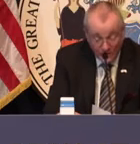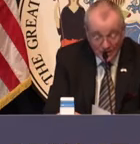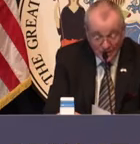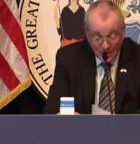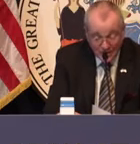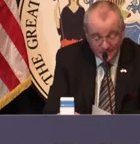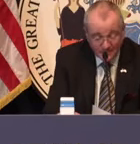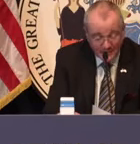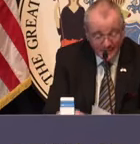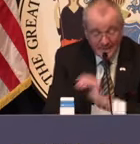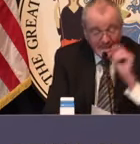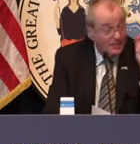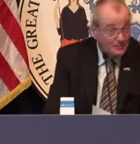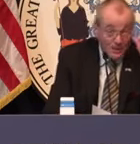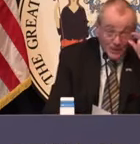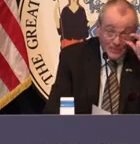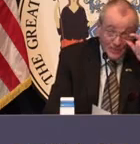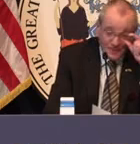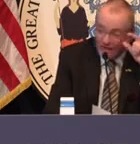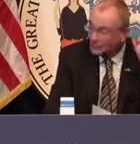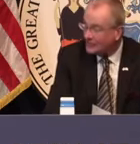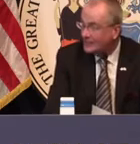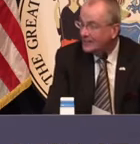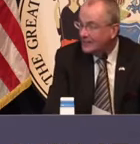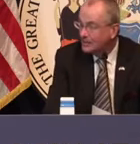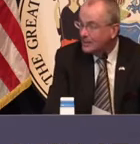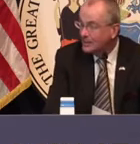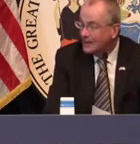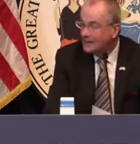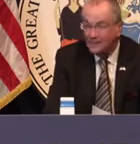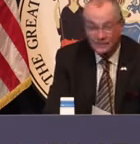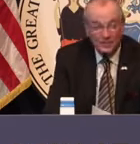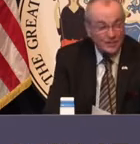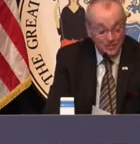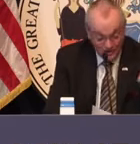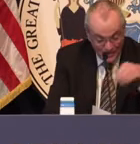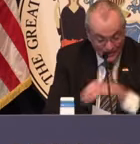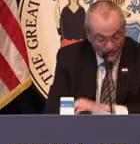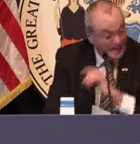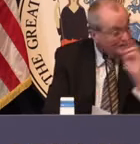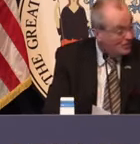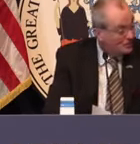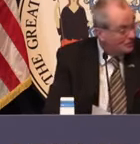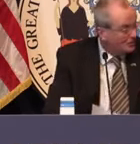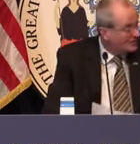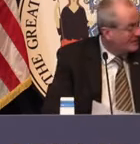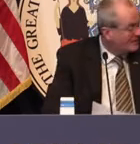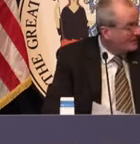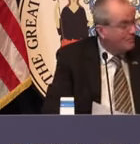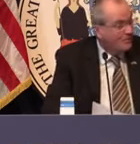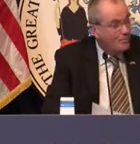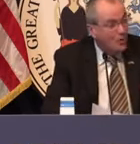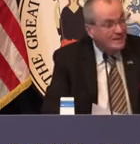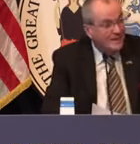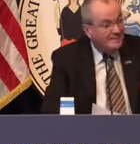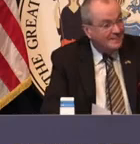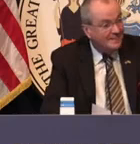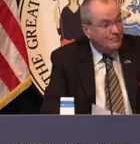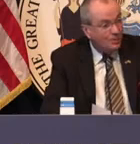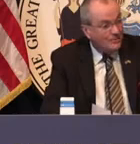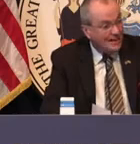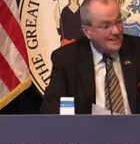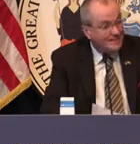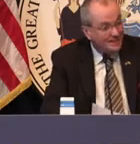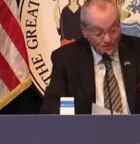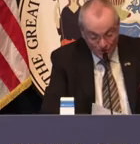Board of Education. He held it, by the way, for the next, everybody ready? 52 years. Second longest serving member of a board of ed